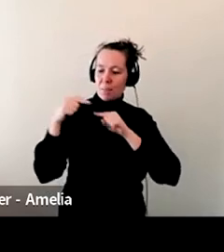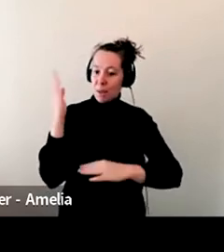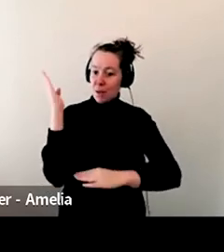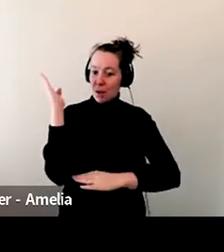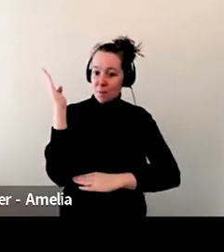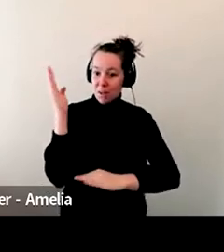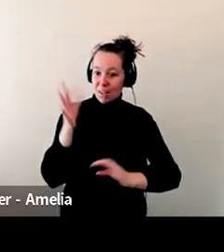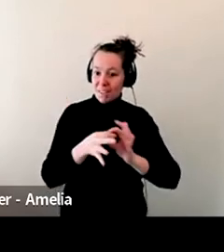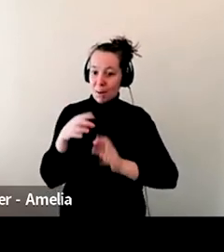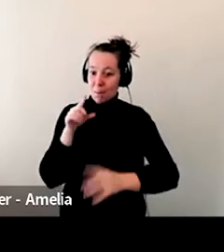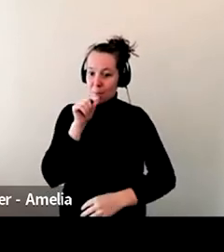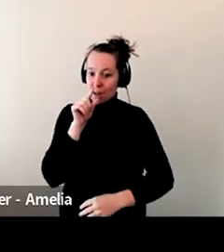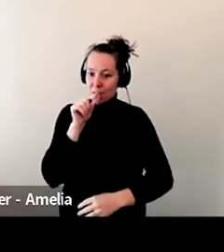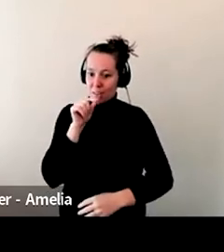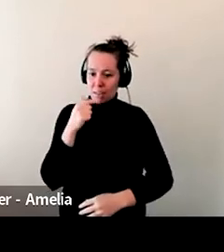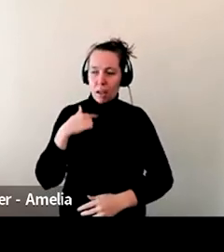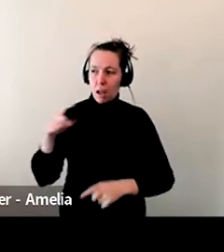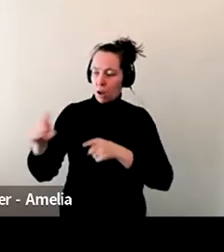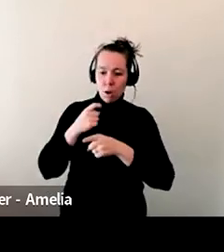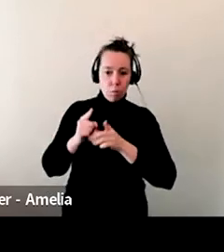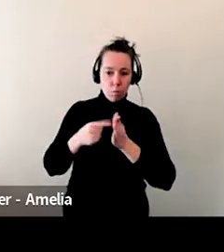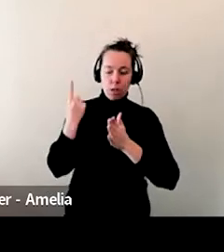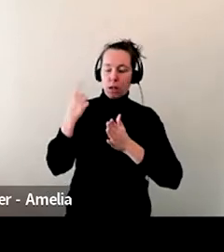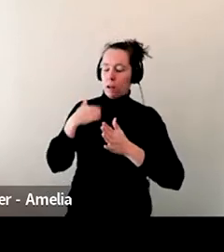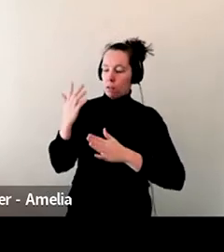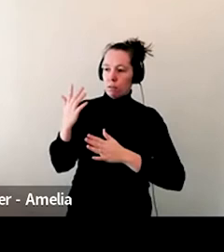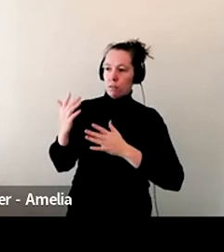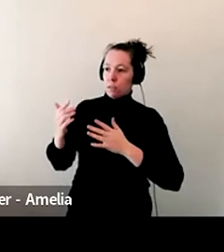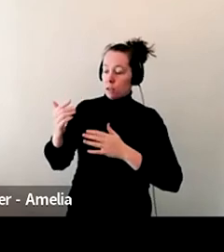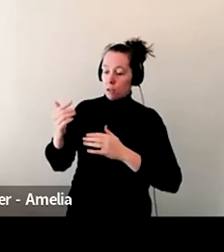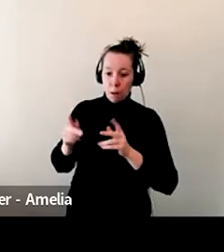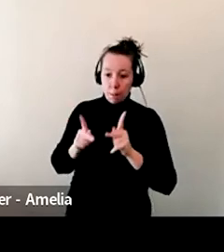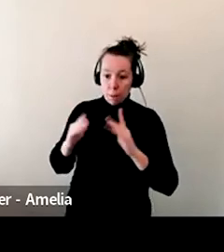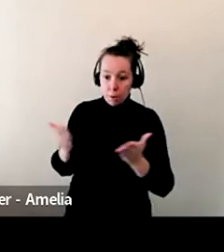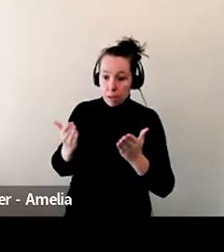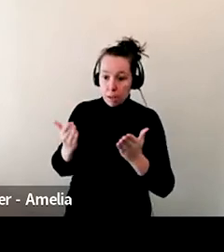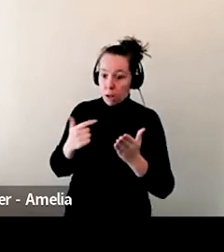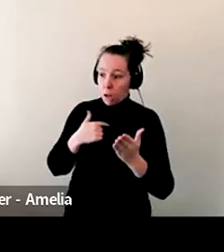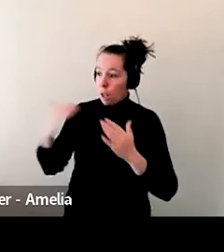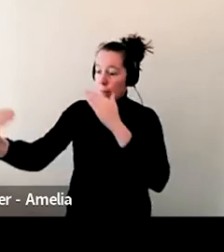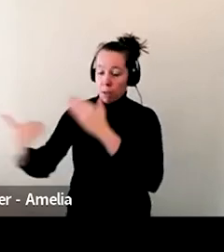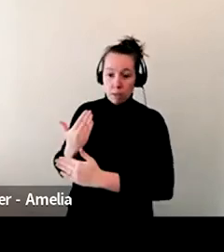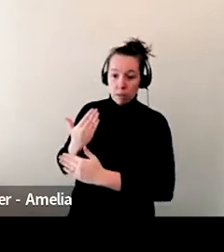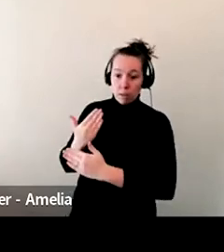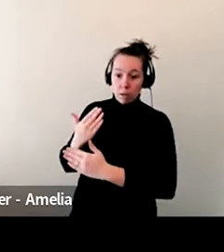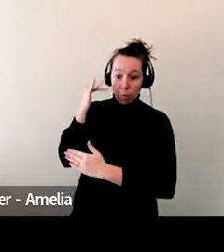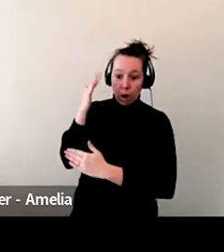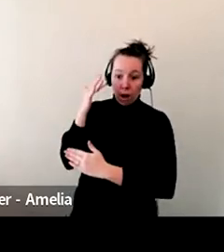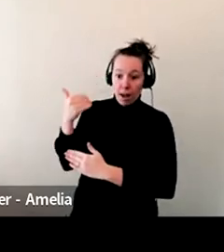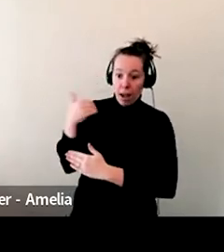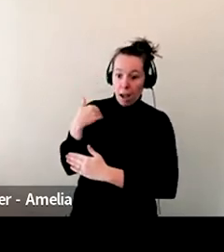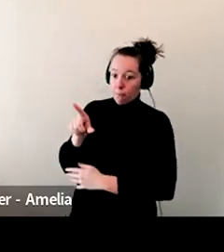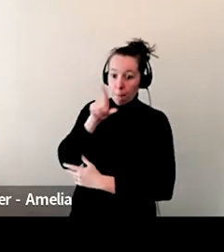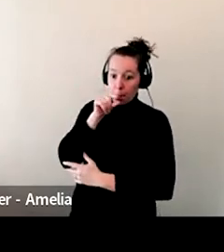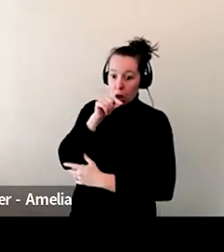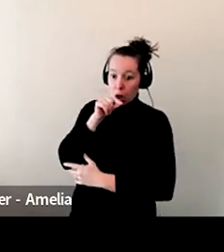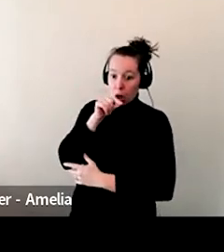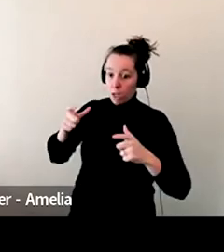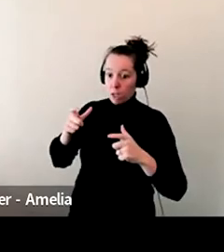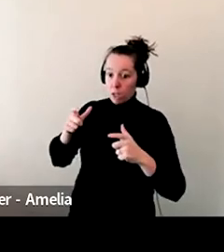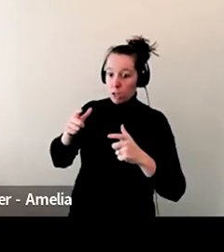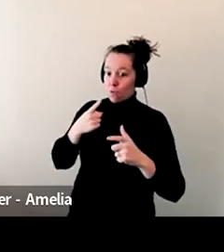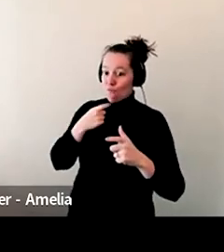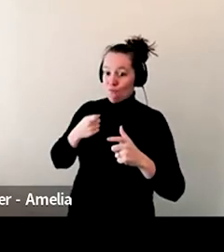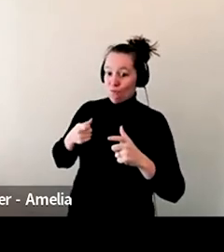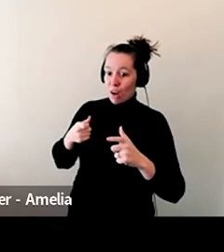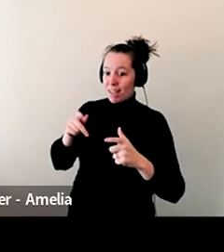said, Lori, is there anybody in the store? And I'm like, yeah. He says, I got a red tailed hawk. I'll be there in 10 minutes. And he showed up in the store with this hawk and